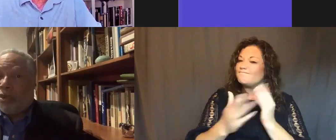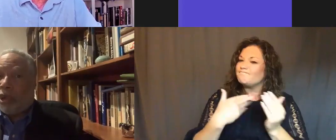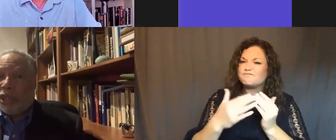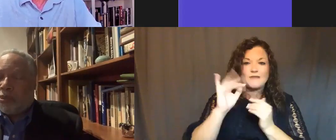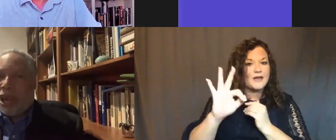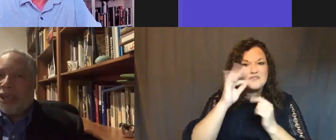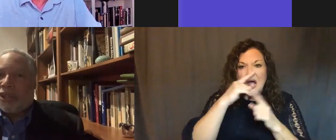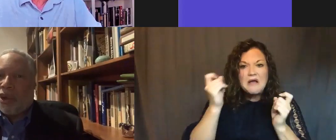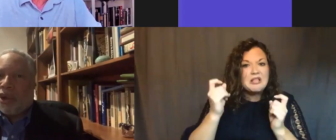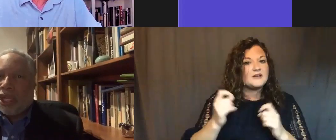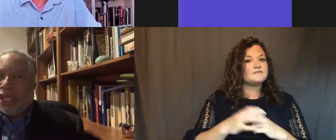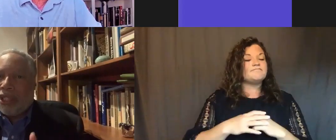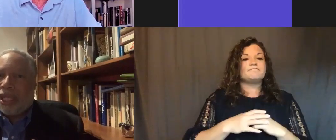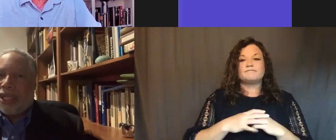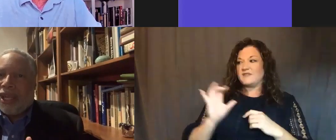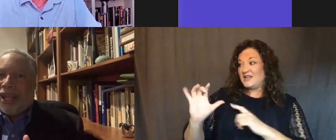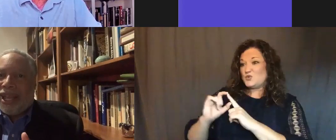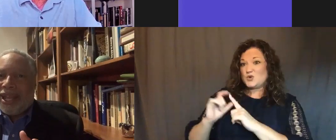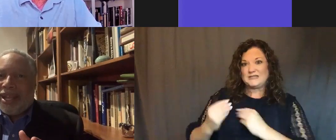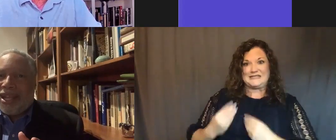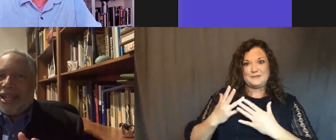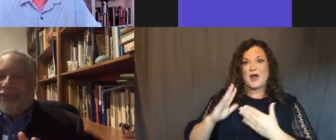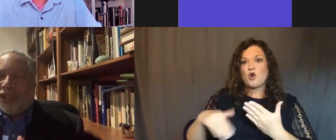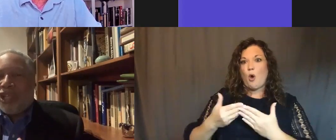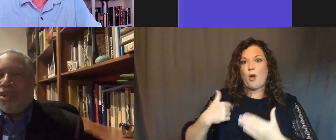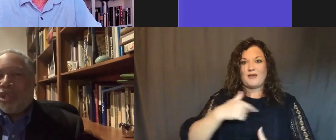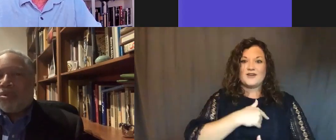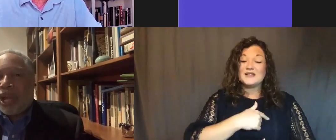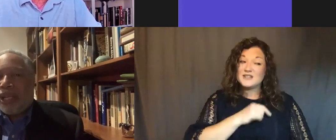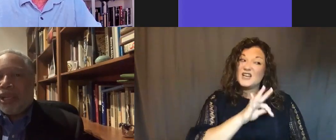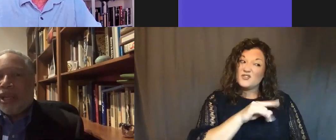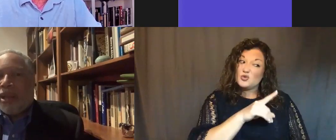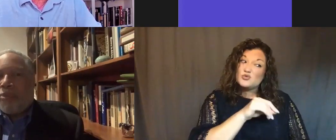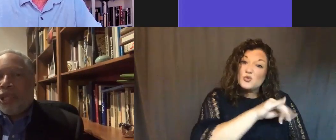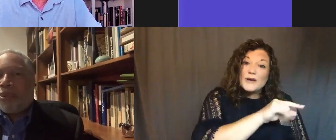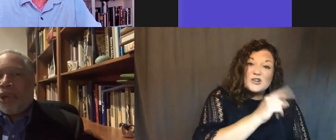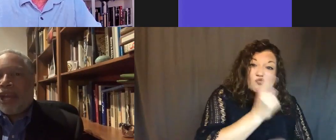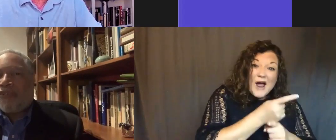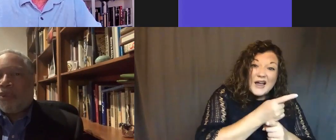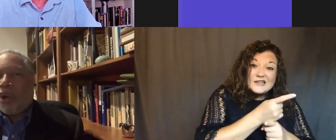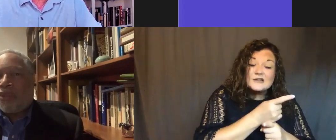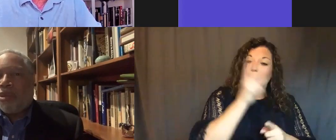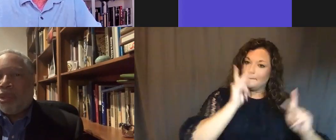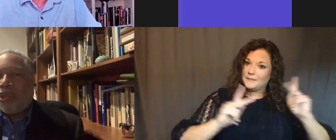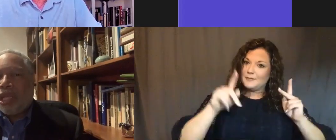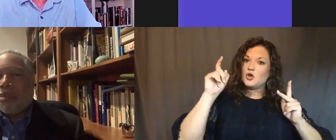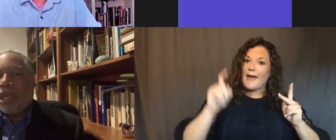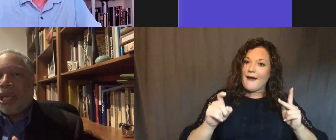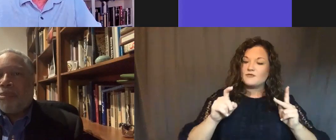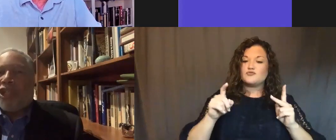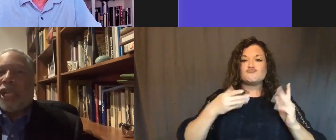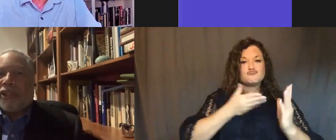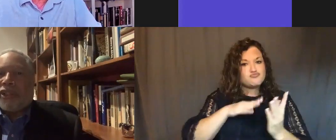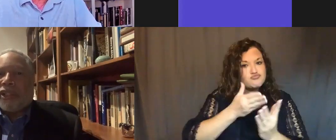words that inspired us all, he said, if you're going to do this right, people have to walk through the museum